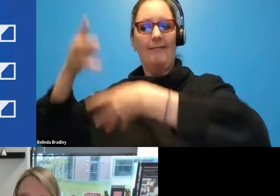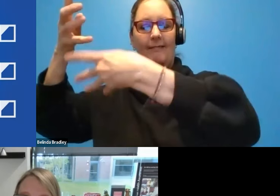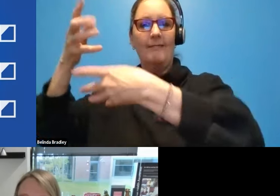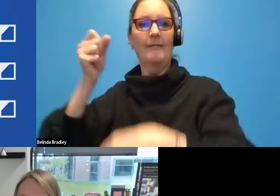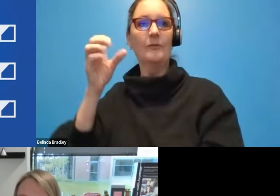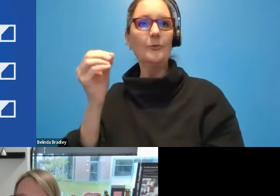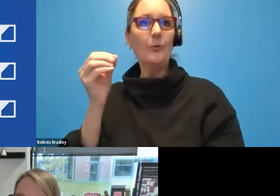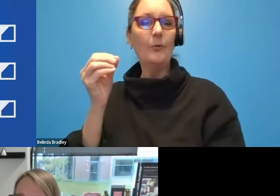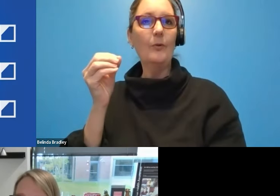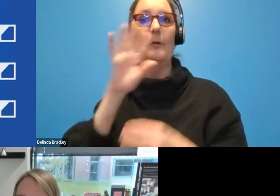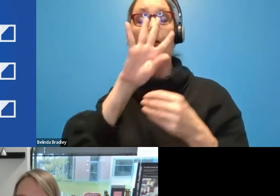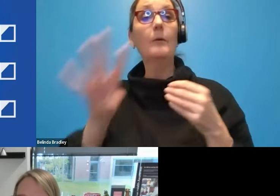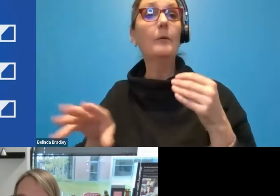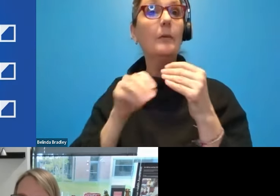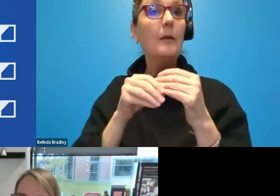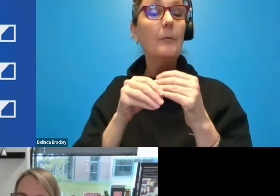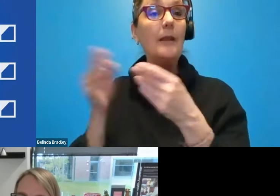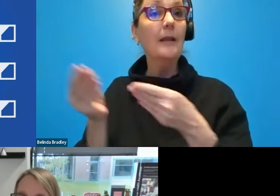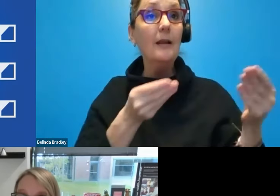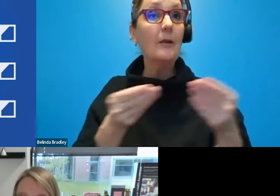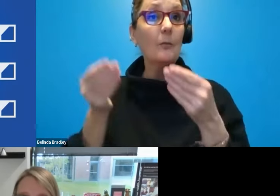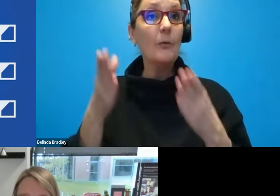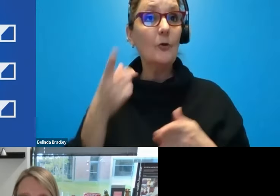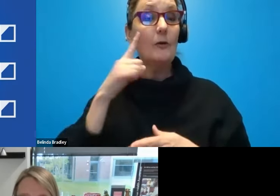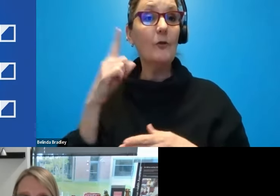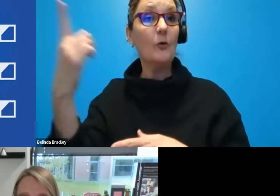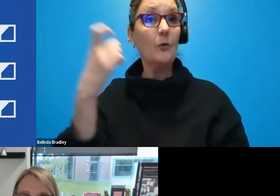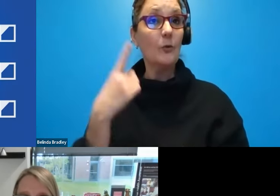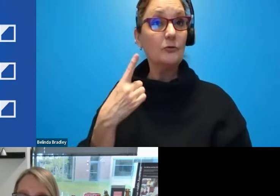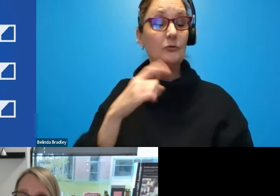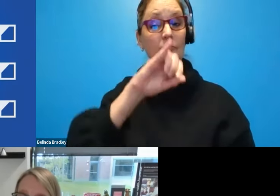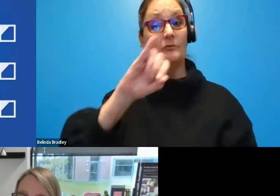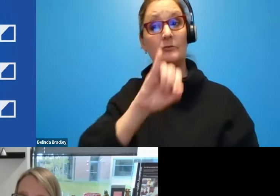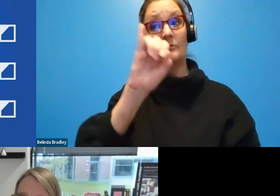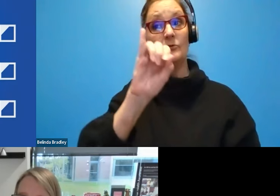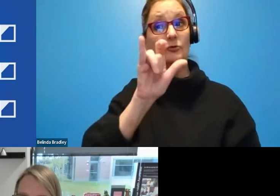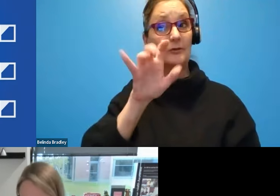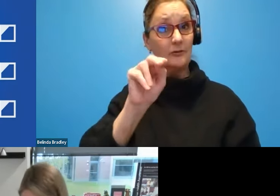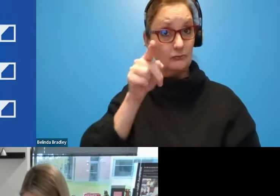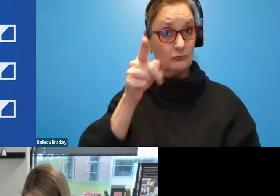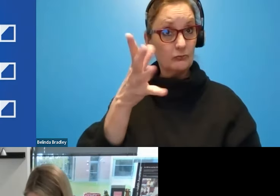um, to ask this question. So Jillian, you want to take that.